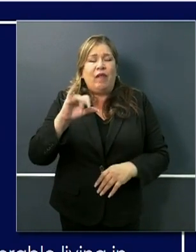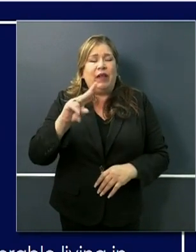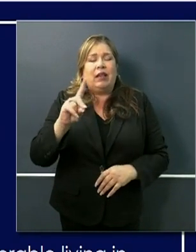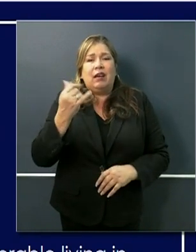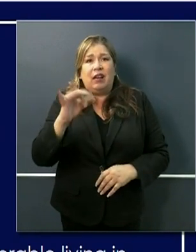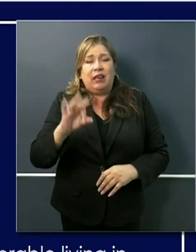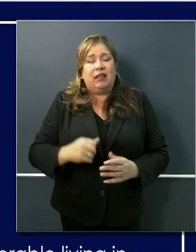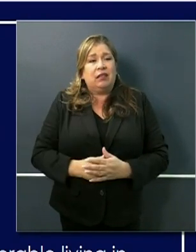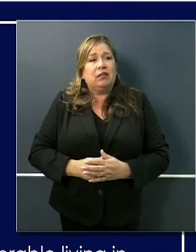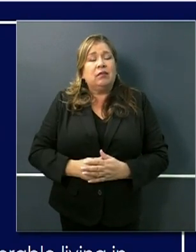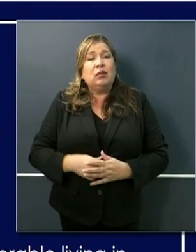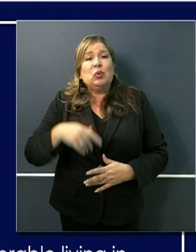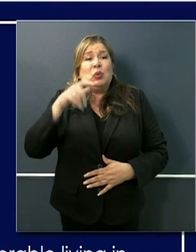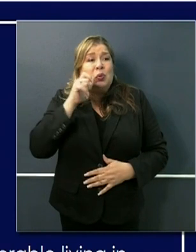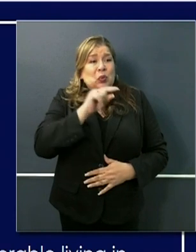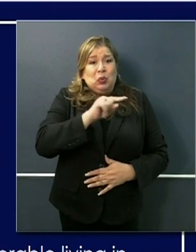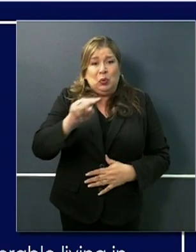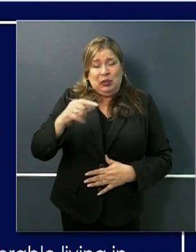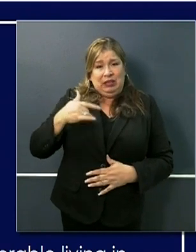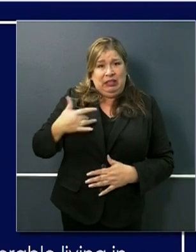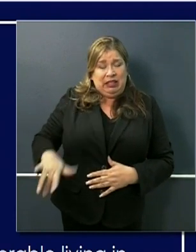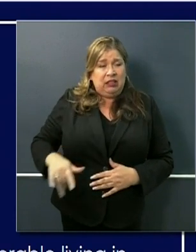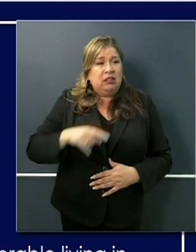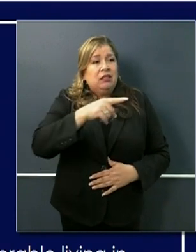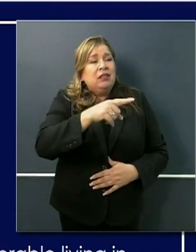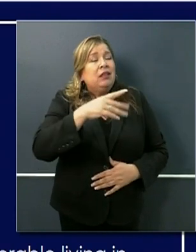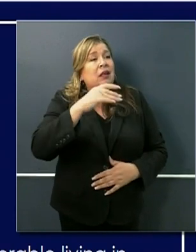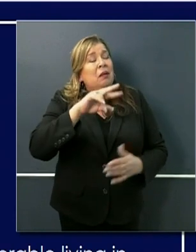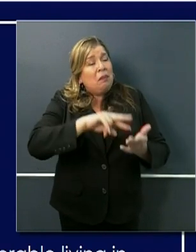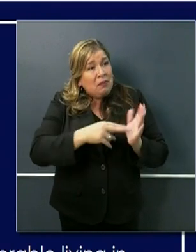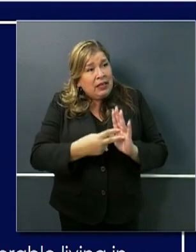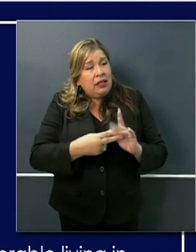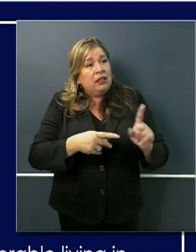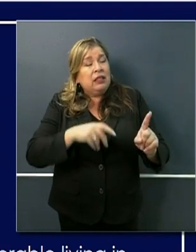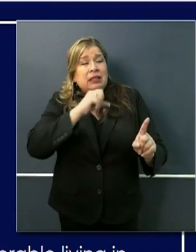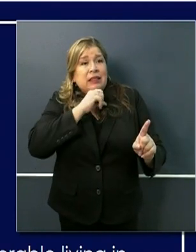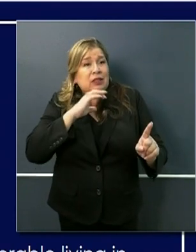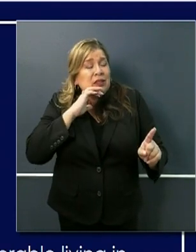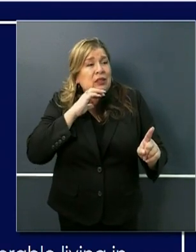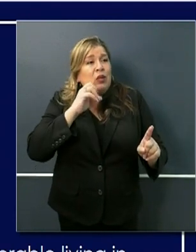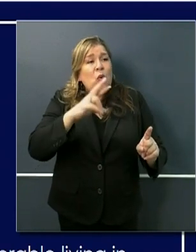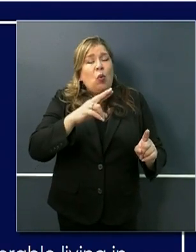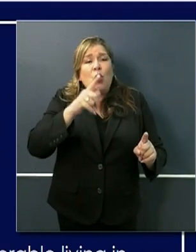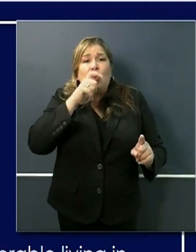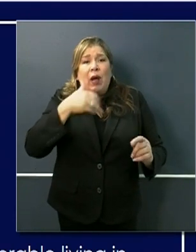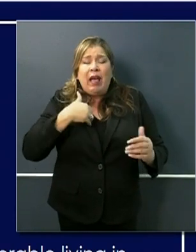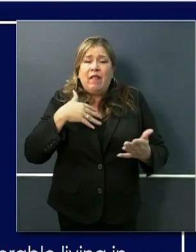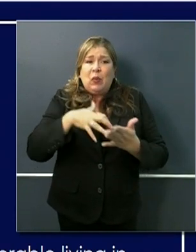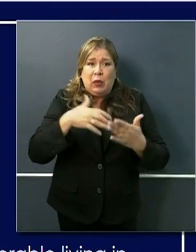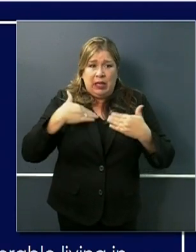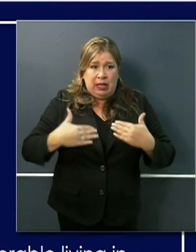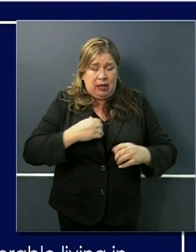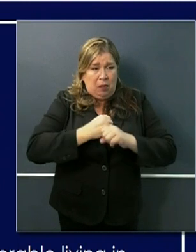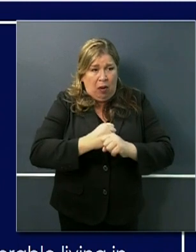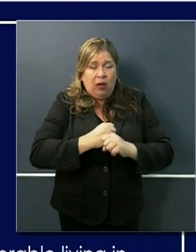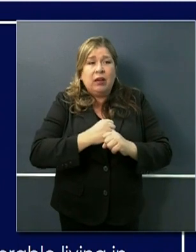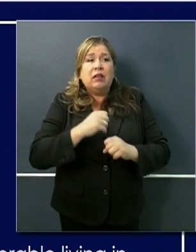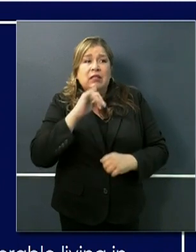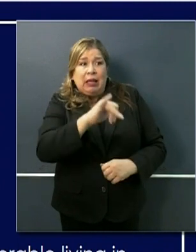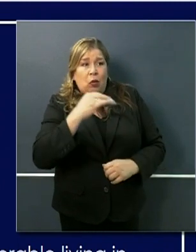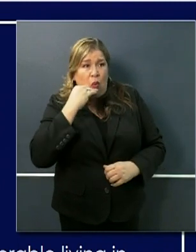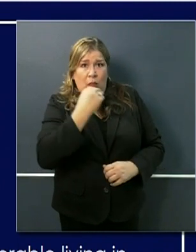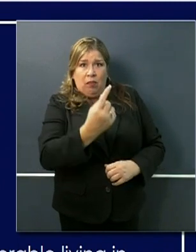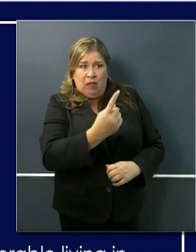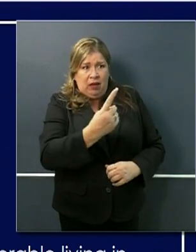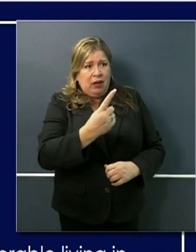Californians and the medically vulnerable living in their own homes supported so that they can continue appropriate physical distancing across the